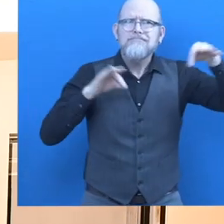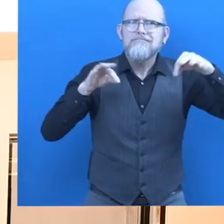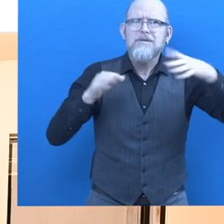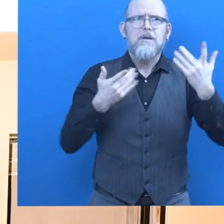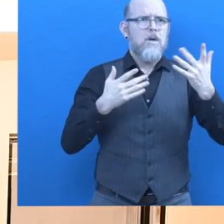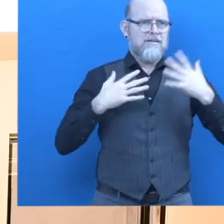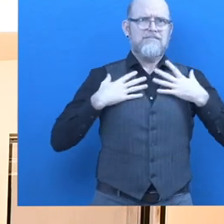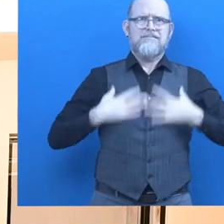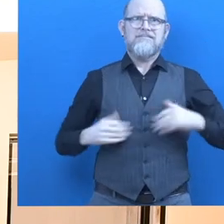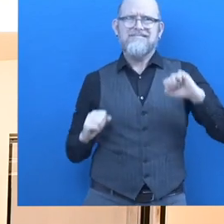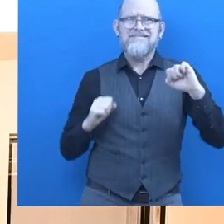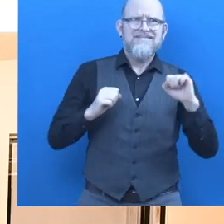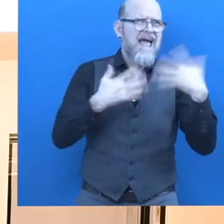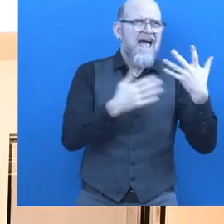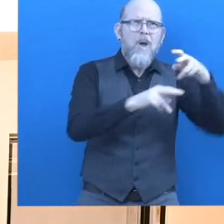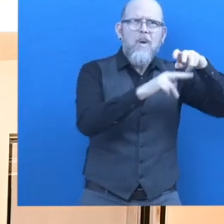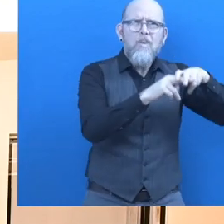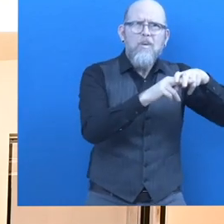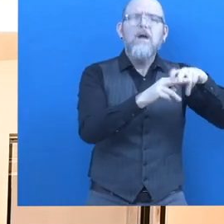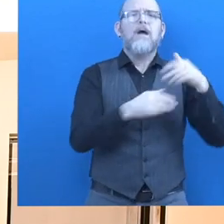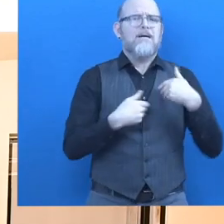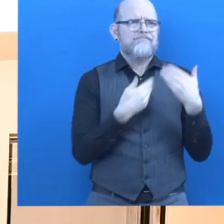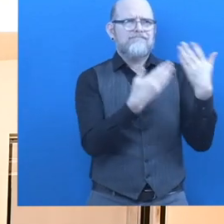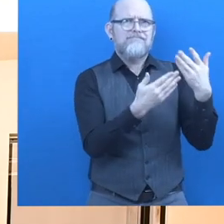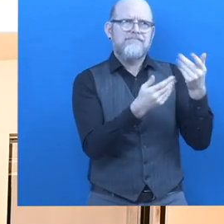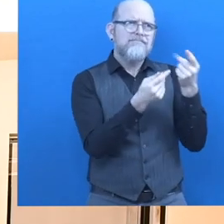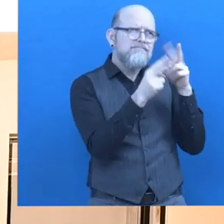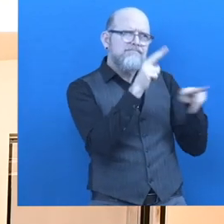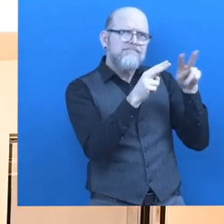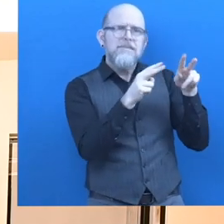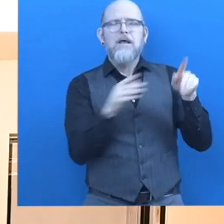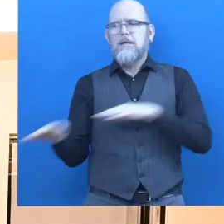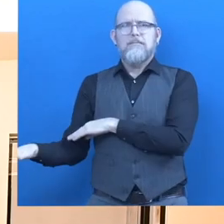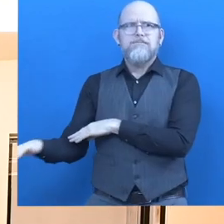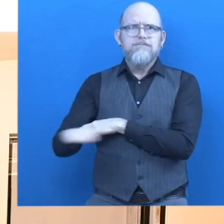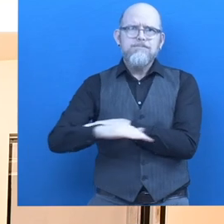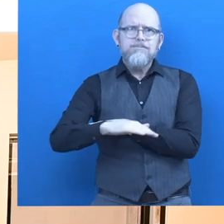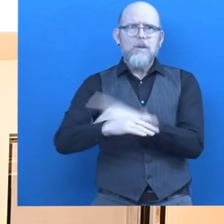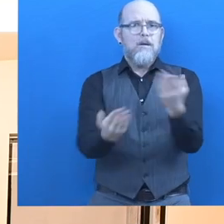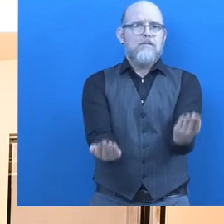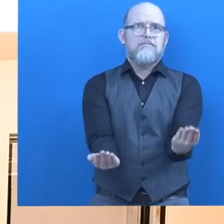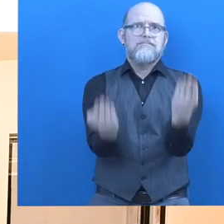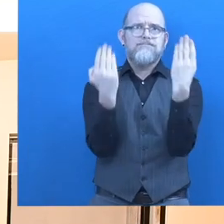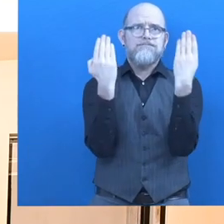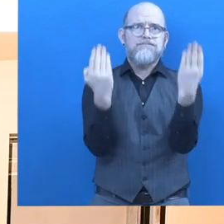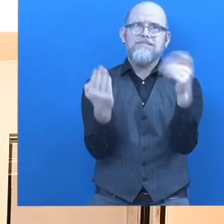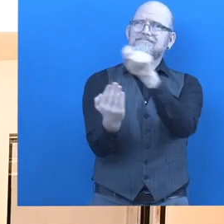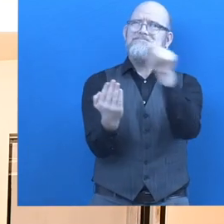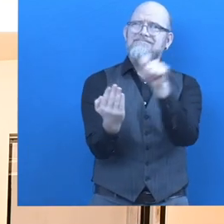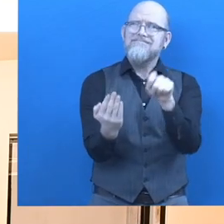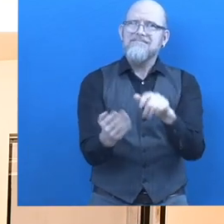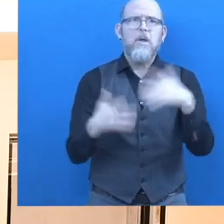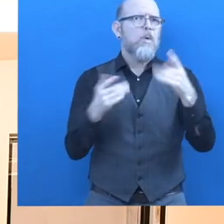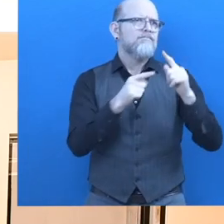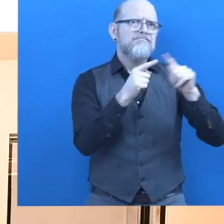From the swing arm, that may be necessary on a workstation, also software adjustments, that you can use a database system or